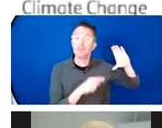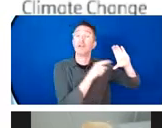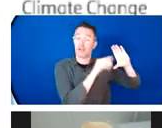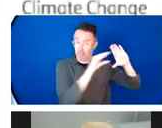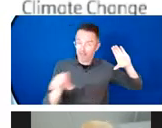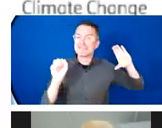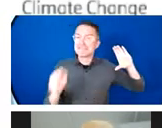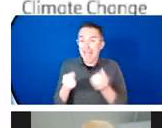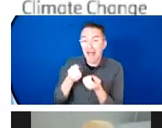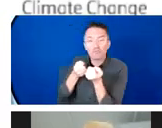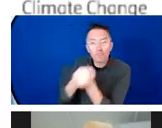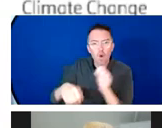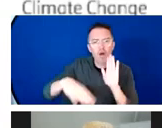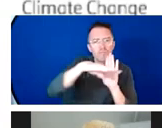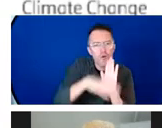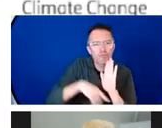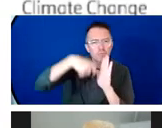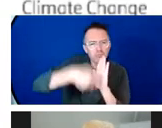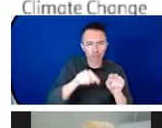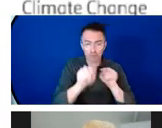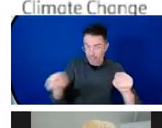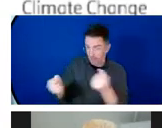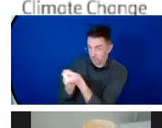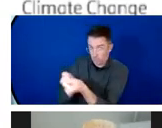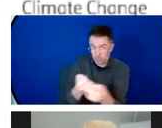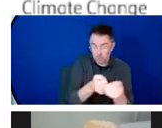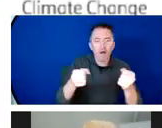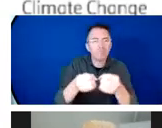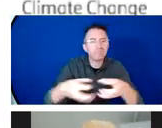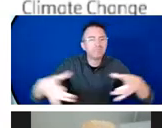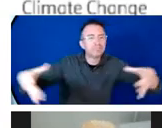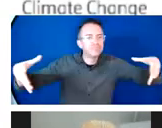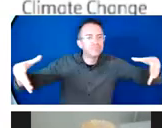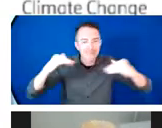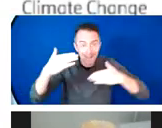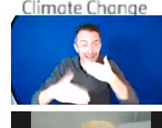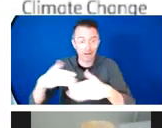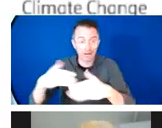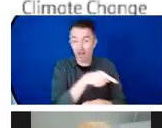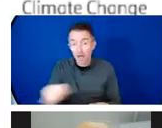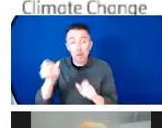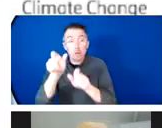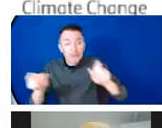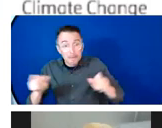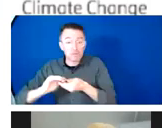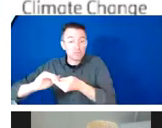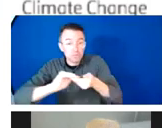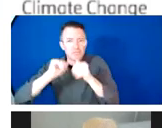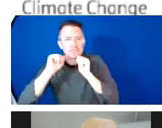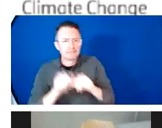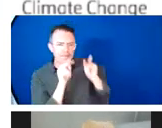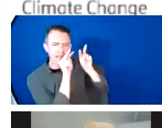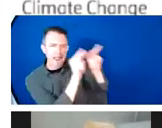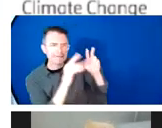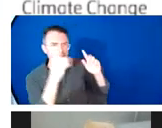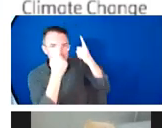fight against the impact of climate change is a matter of survival. In the perspective of COP26, will be a great success if